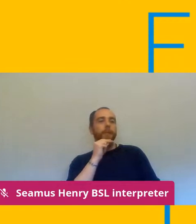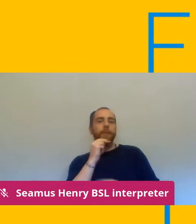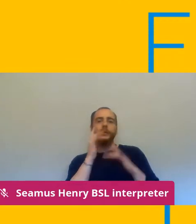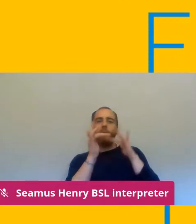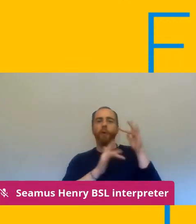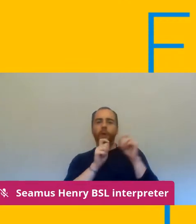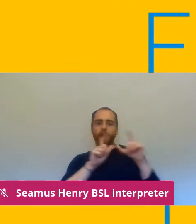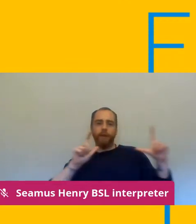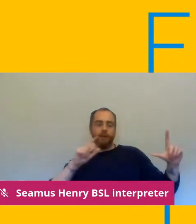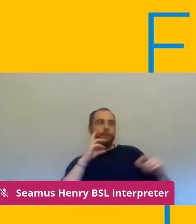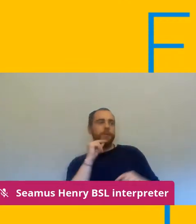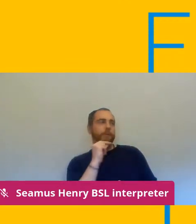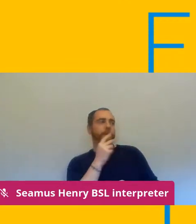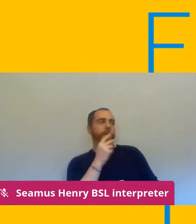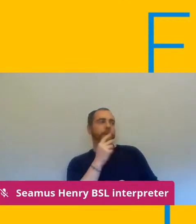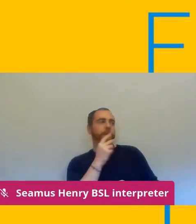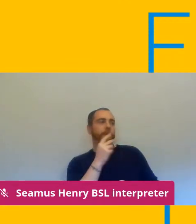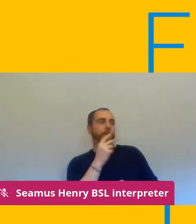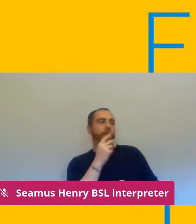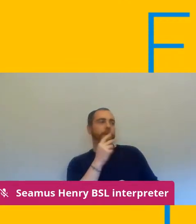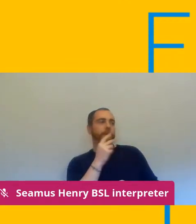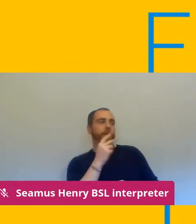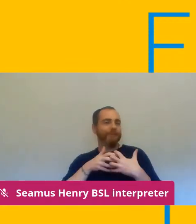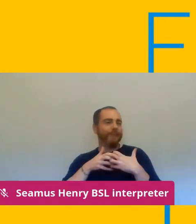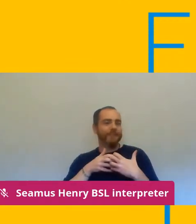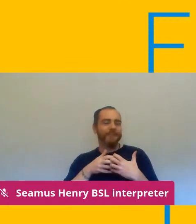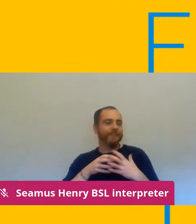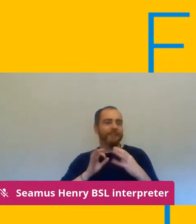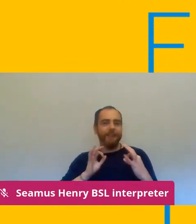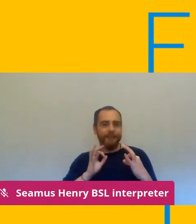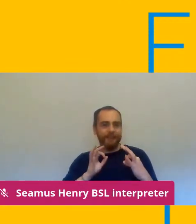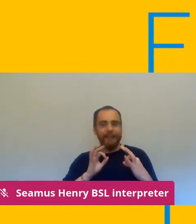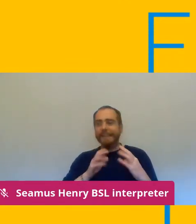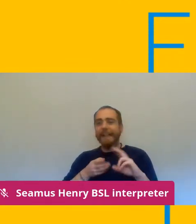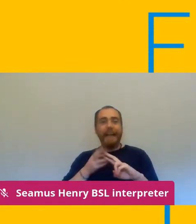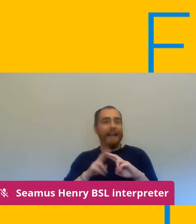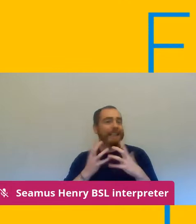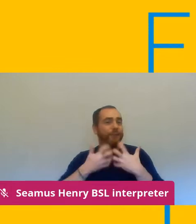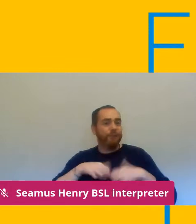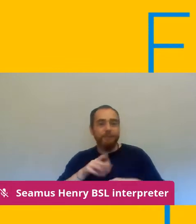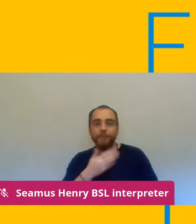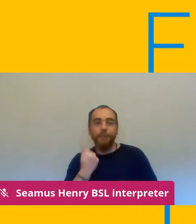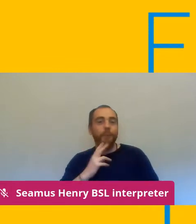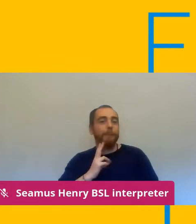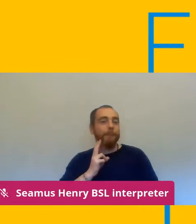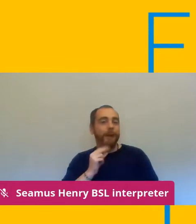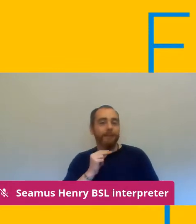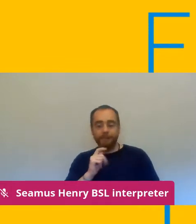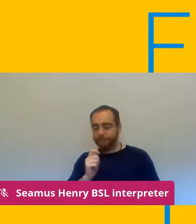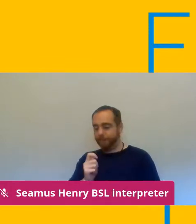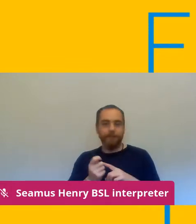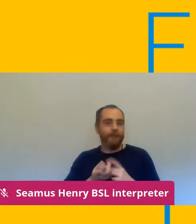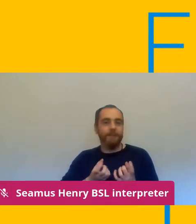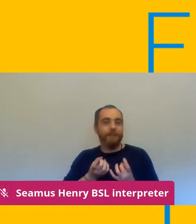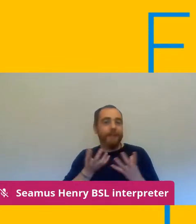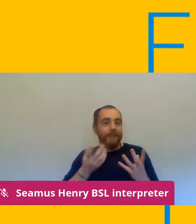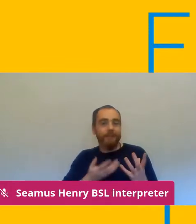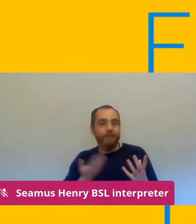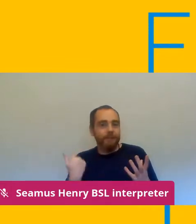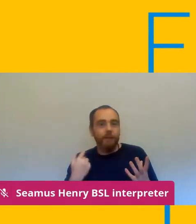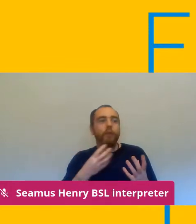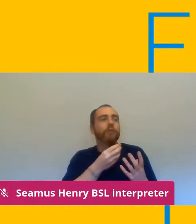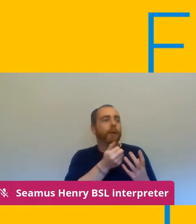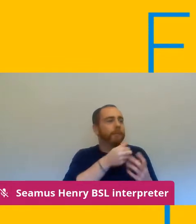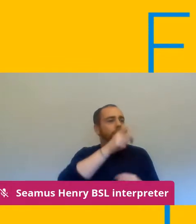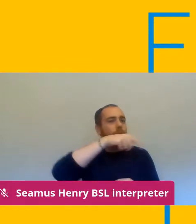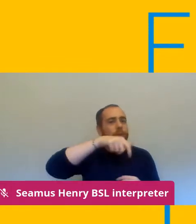worked at all we've not been able to do that we then in a situation where students have got half some of their teachers in and some of their teachers not in we have a